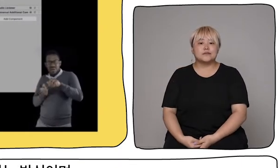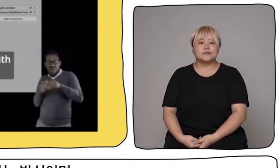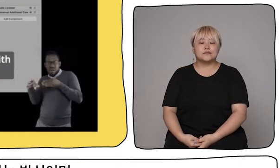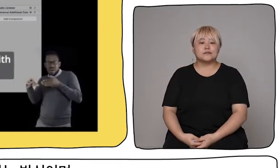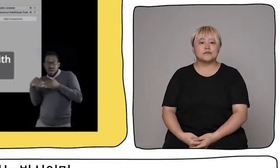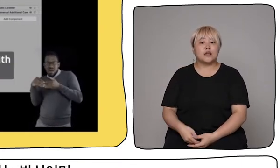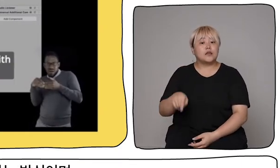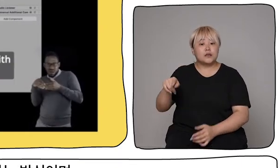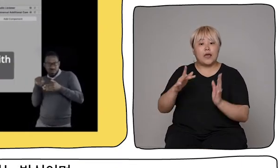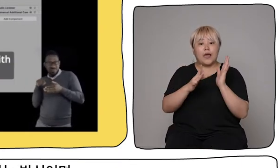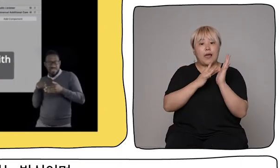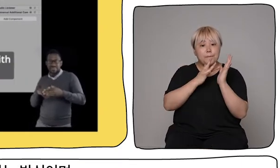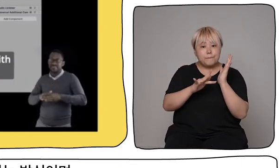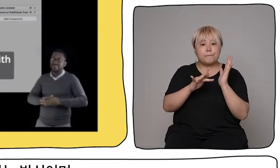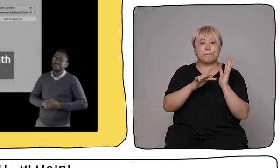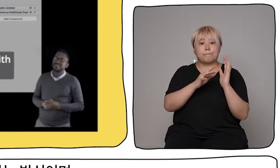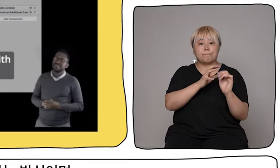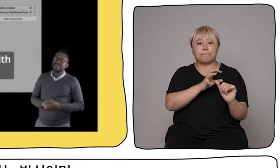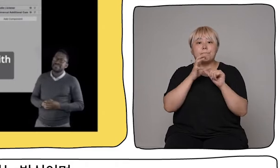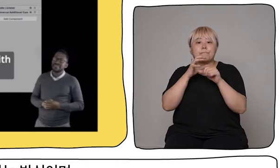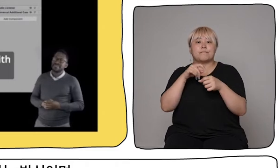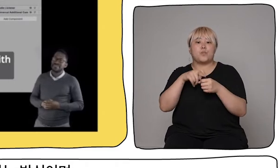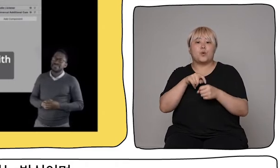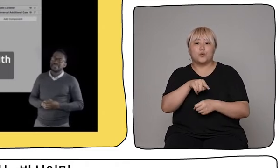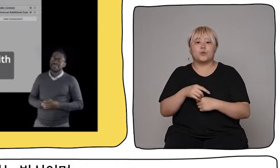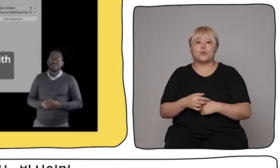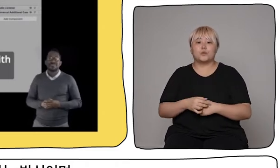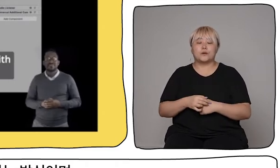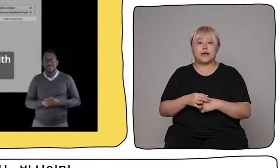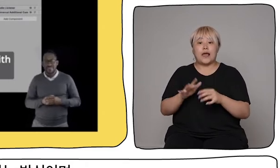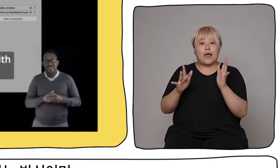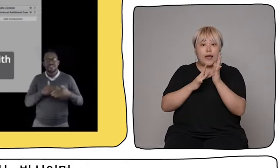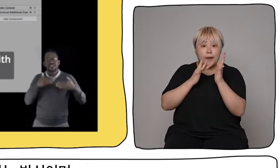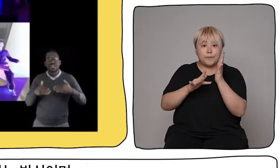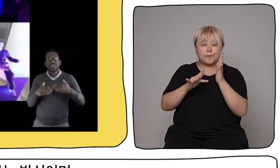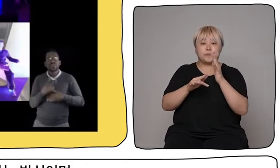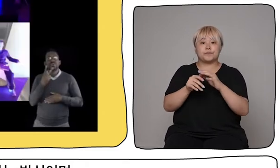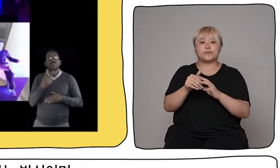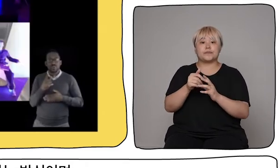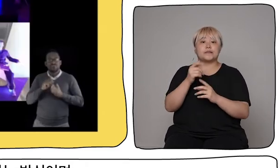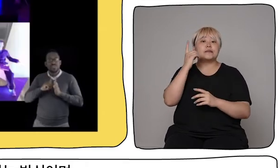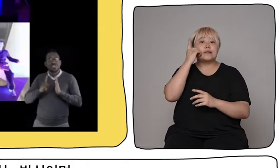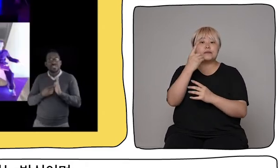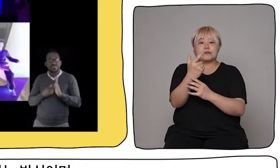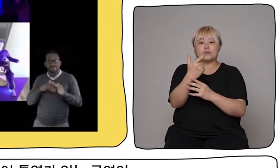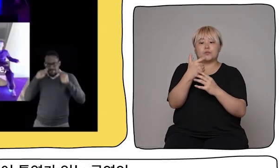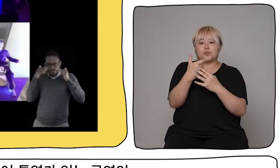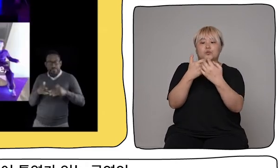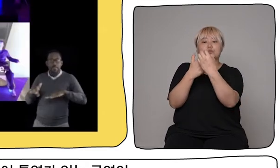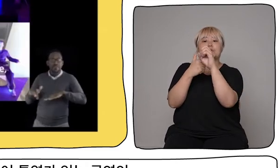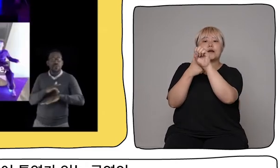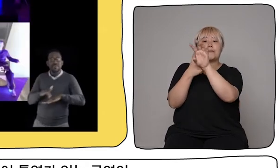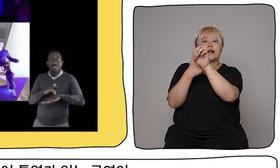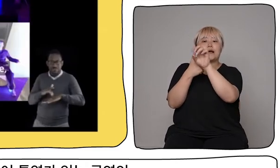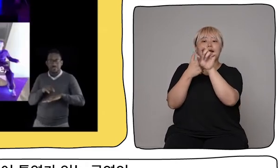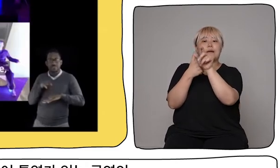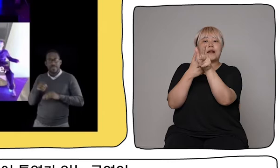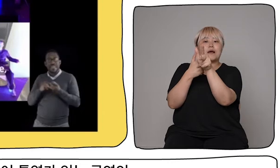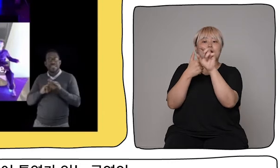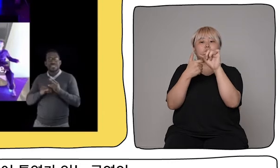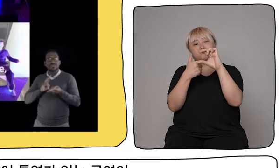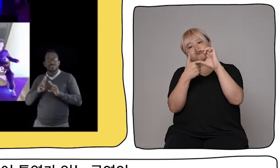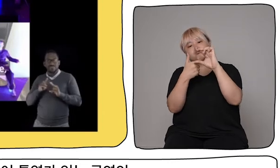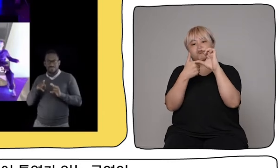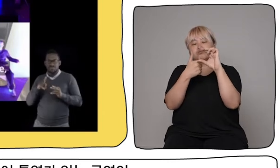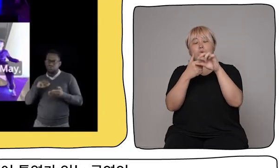This is the app functioning and it works just as well with the back camera of your smartphone too. Phase two of the project involved